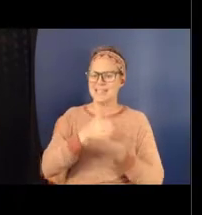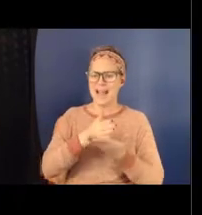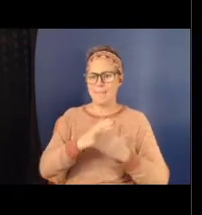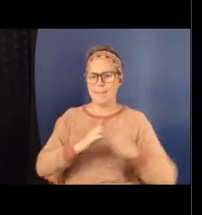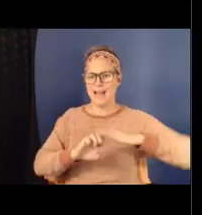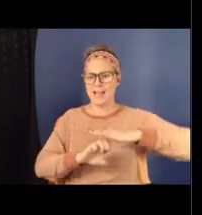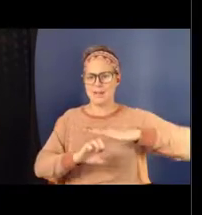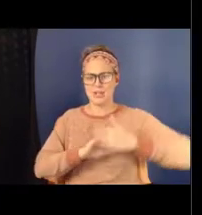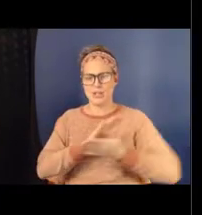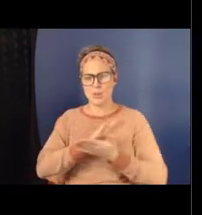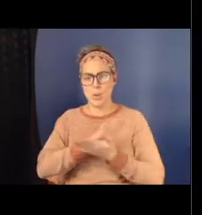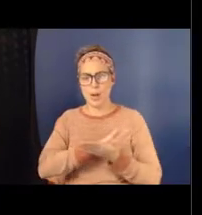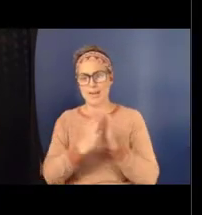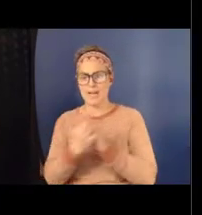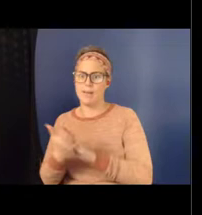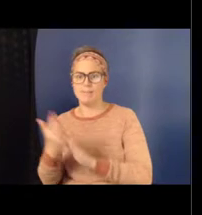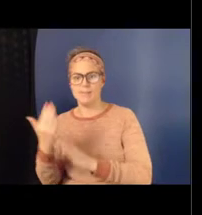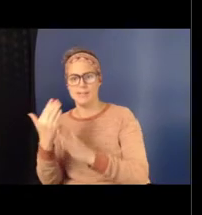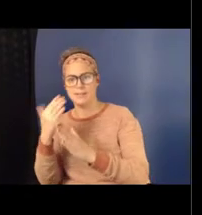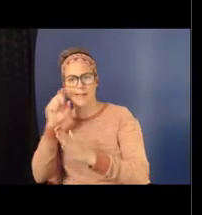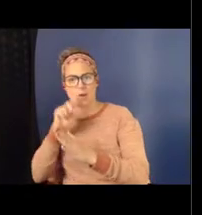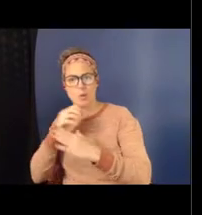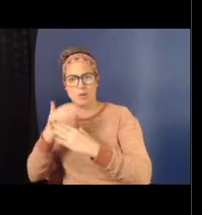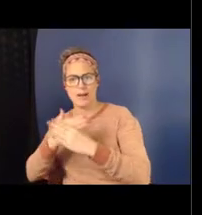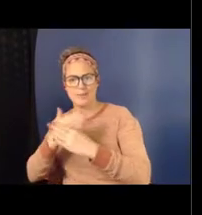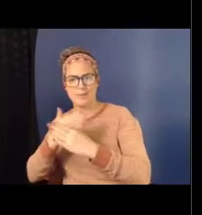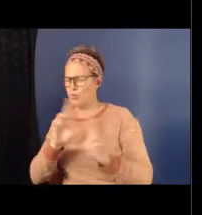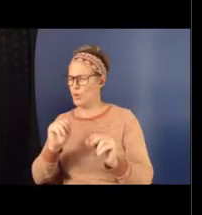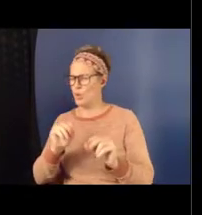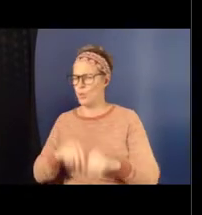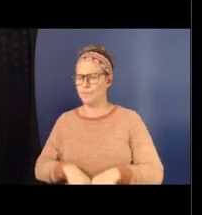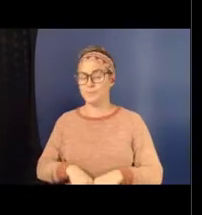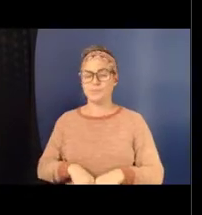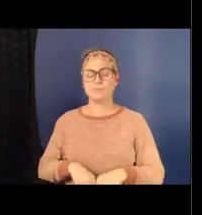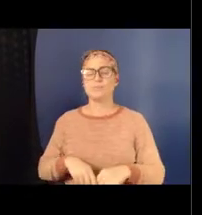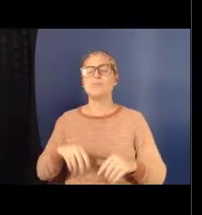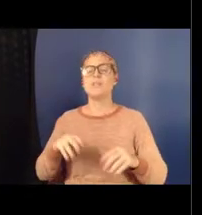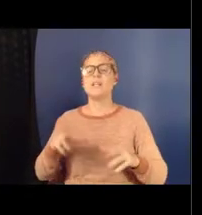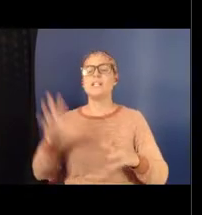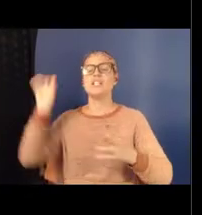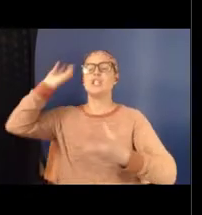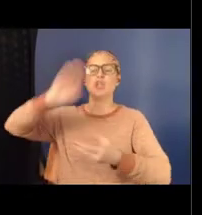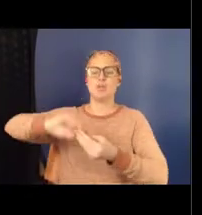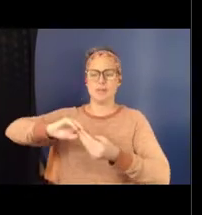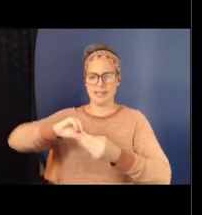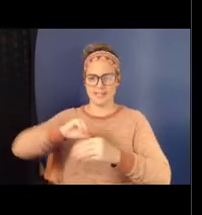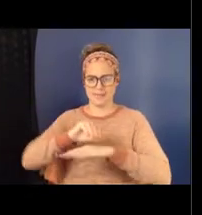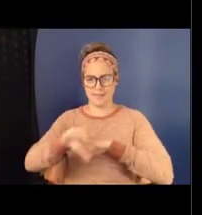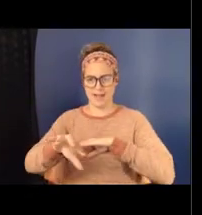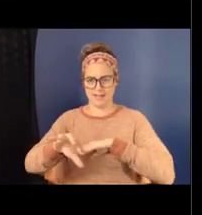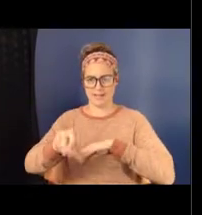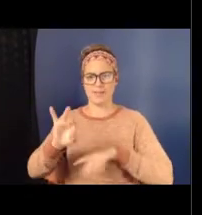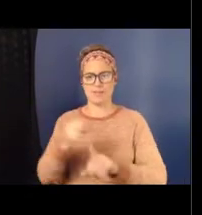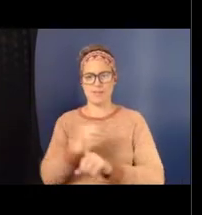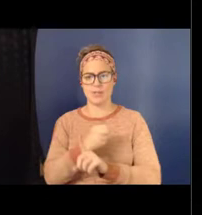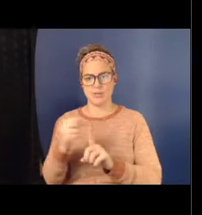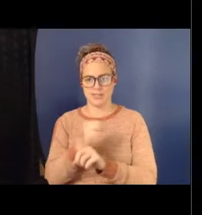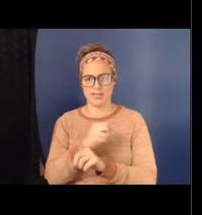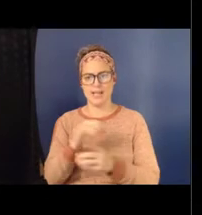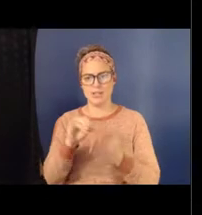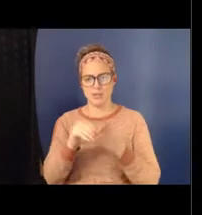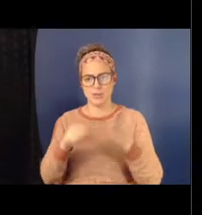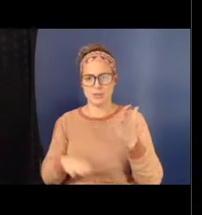a kind of cumulative effect of abuse in students' lives as they progress through